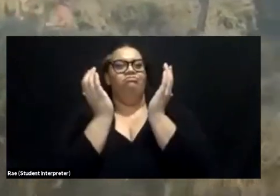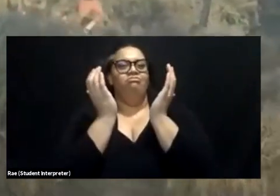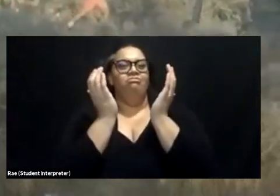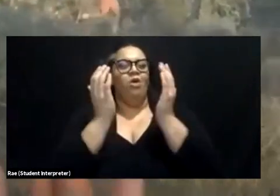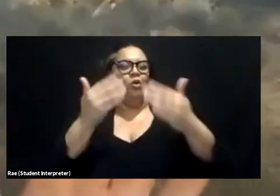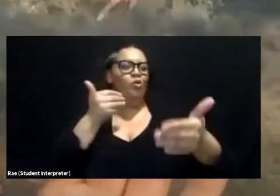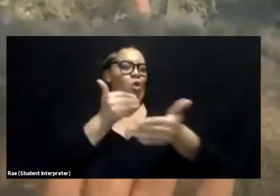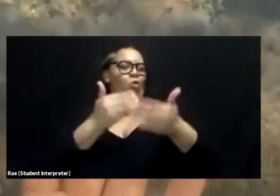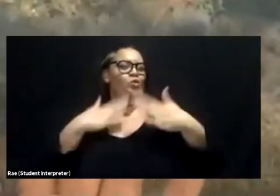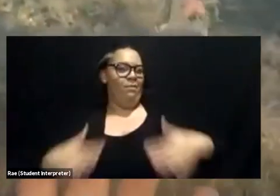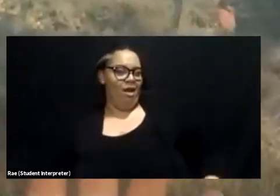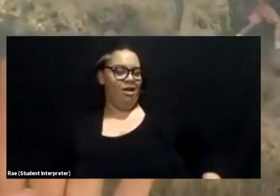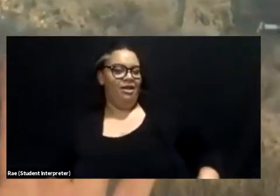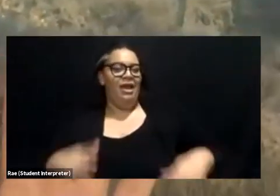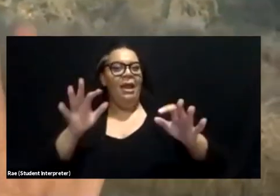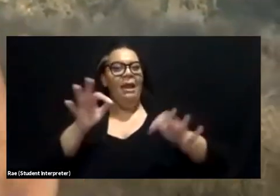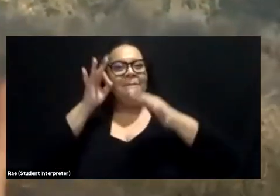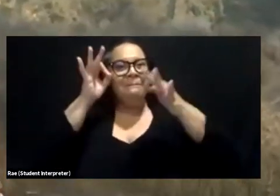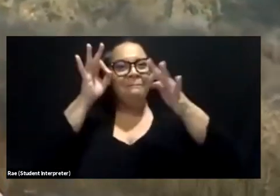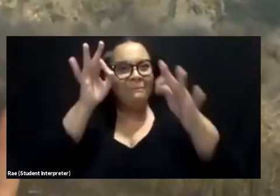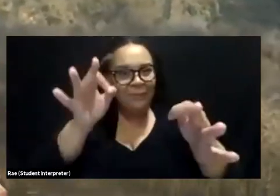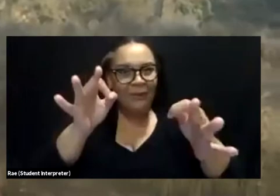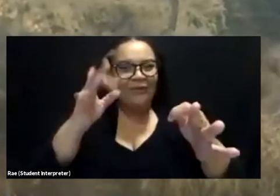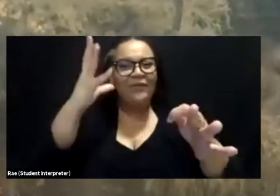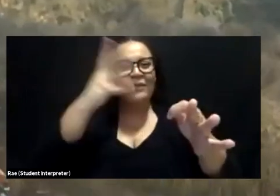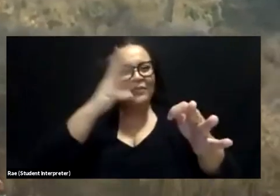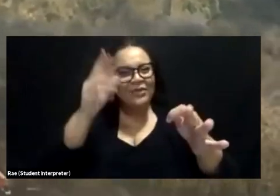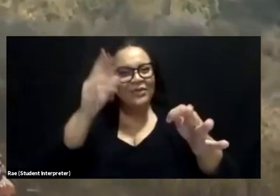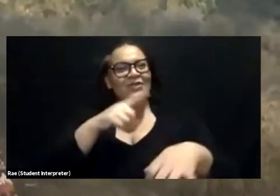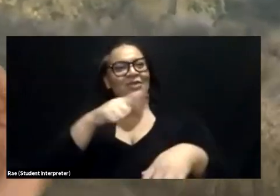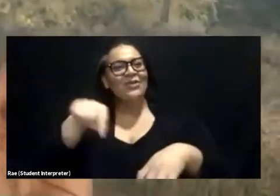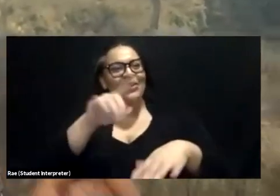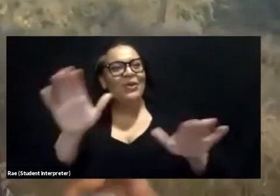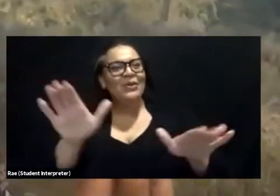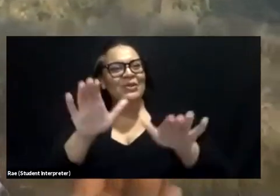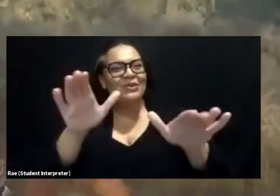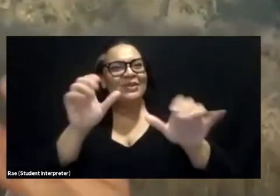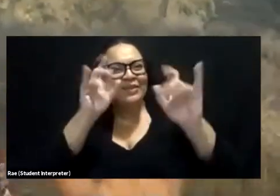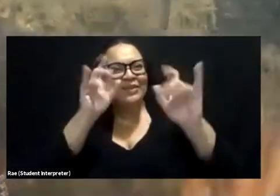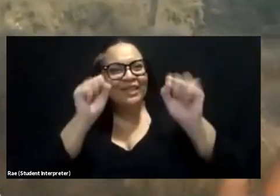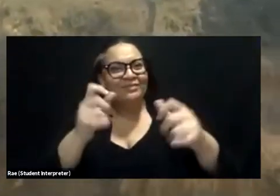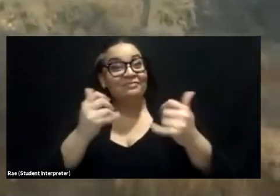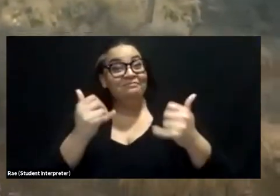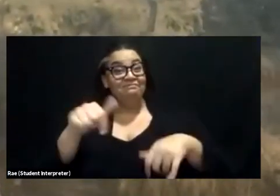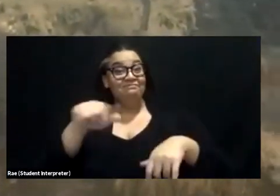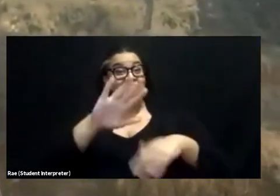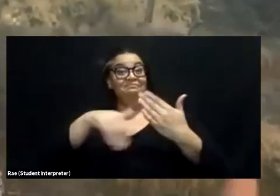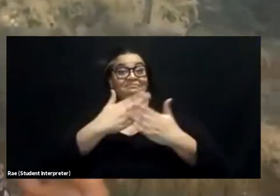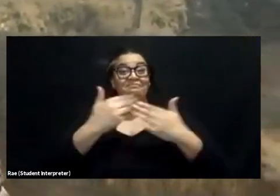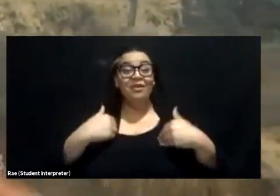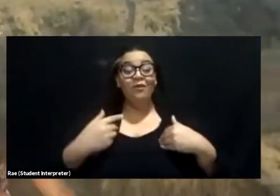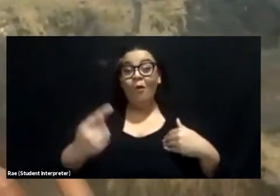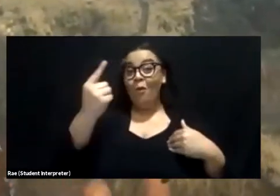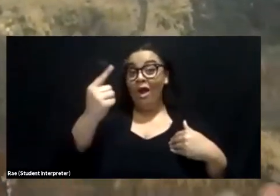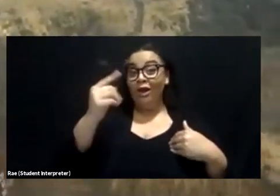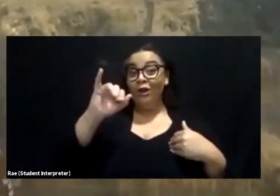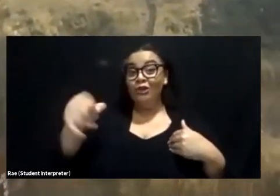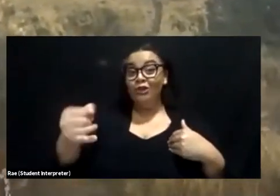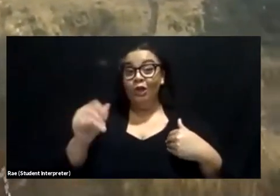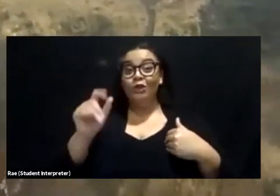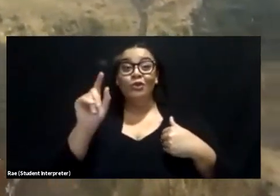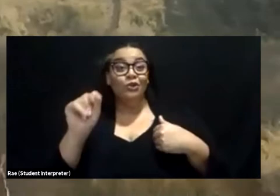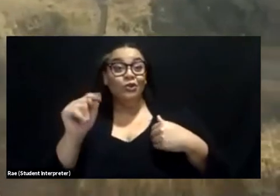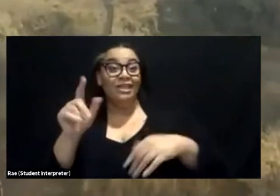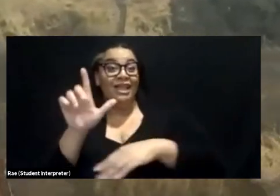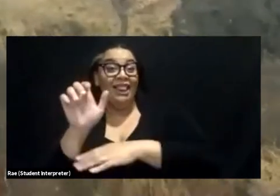Okay, perfect. Beautiful. You guys are doing great. You all have one Joshua tree leaf on your body right now. You can probably imagine